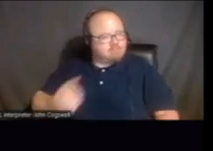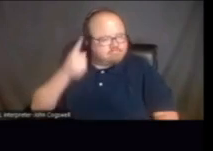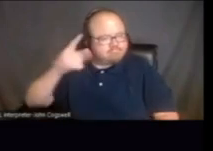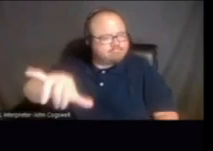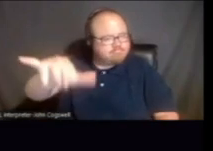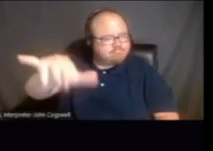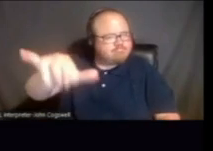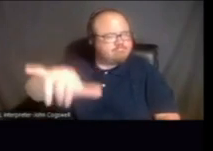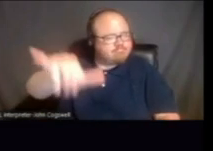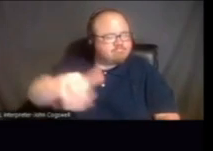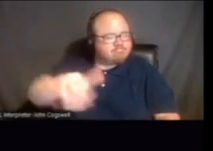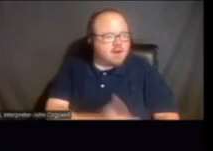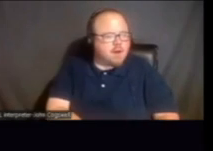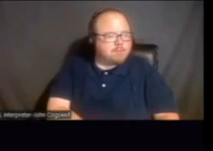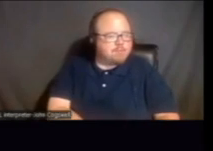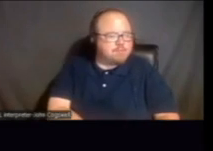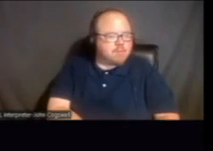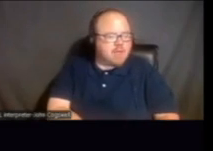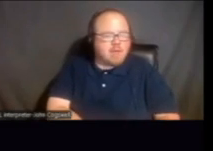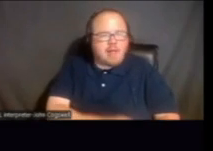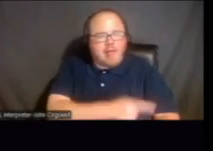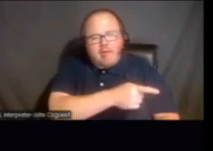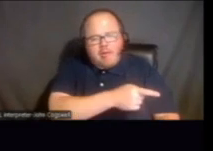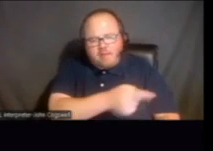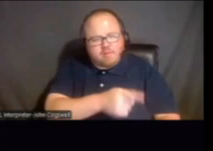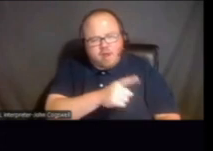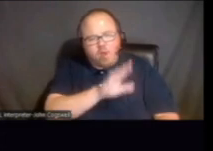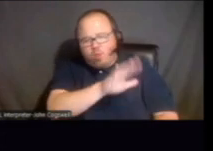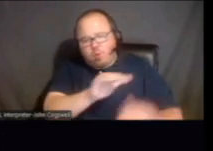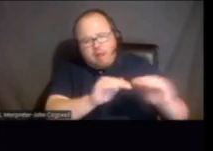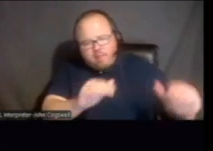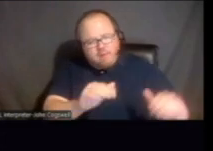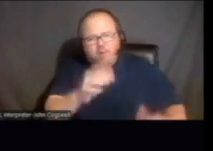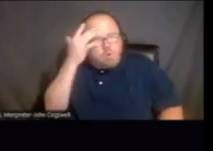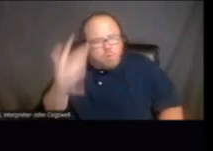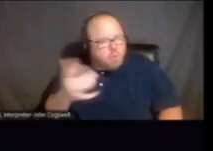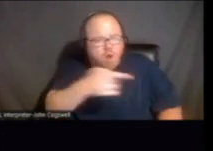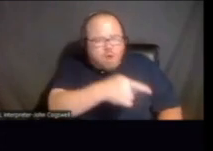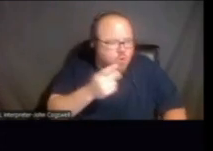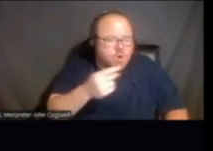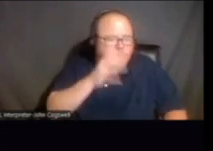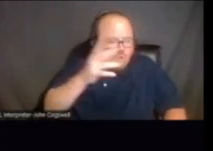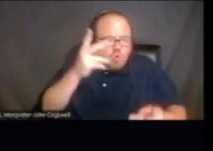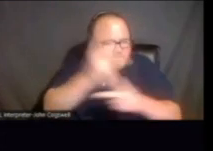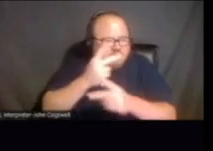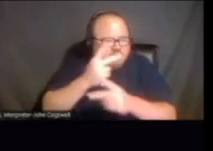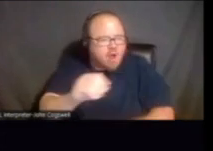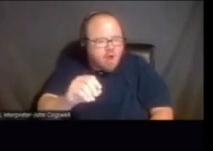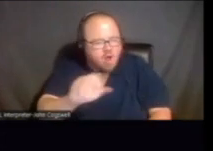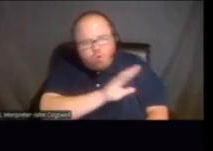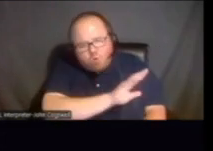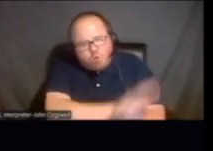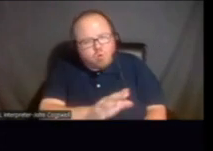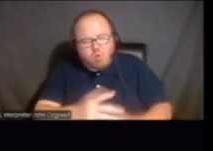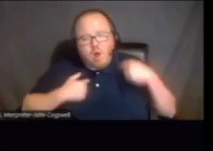it's, they, they are where they are and they're going to figure out like they're all,